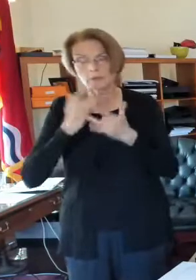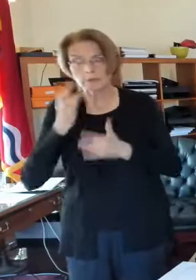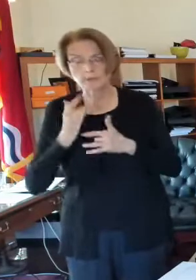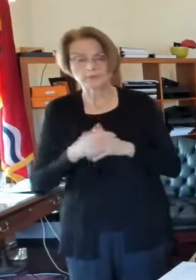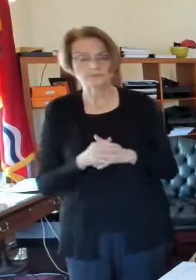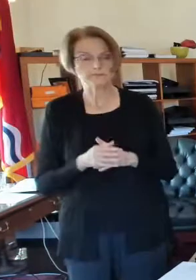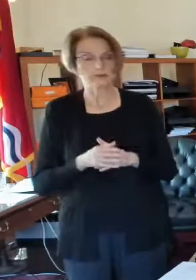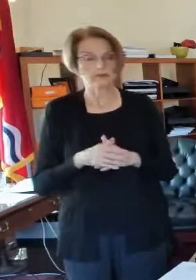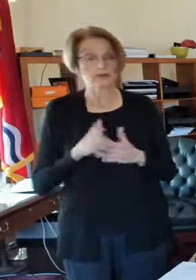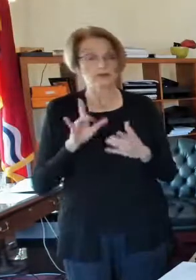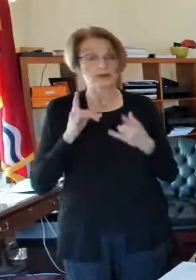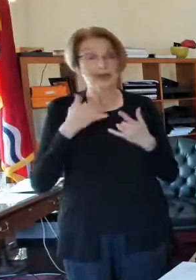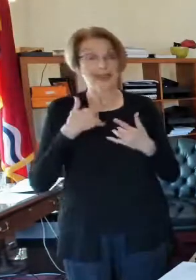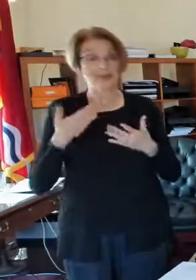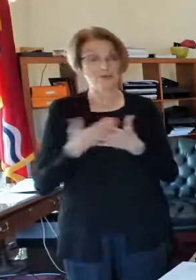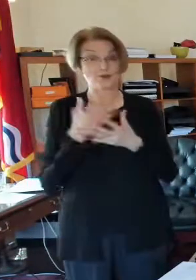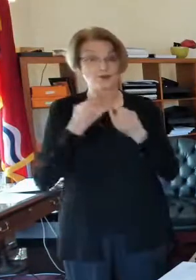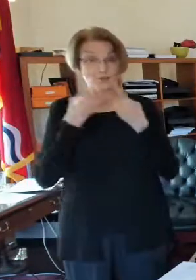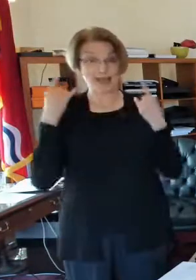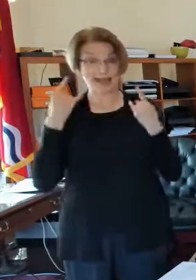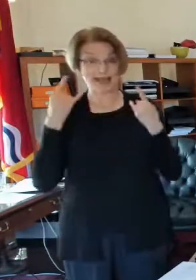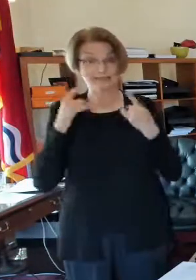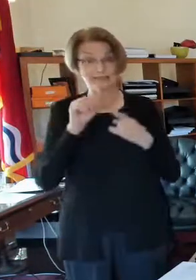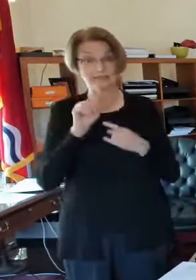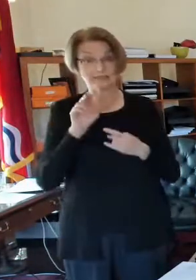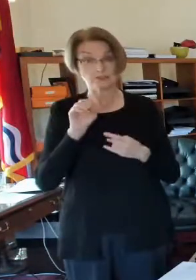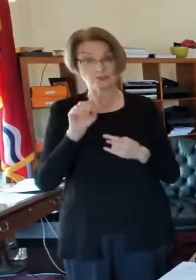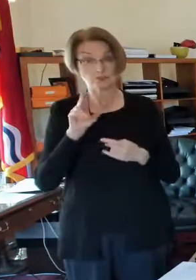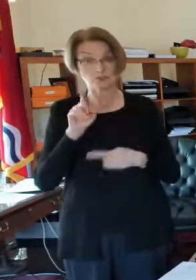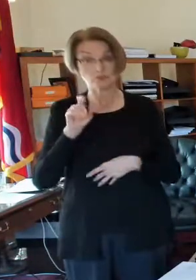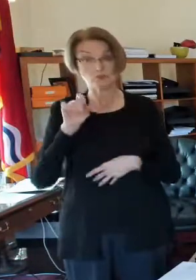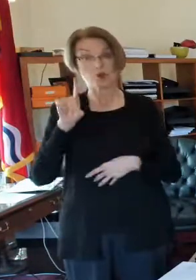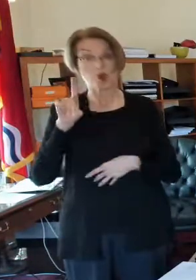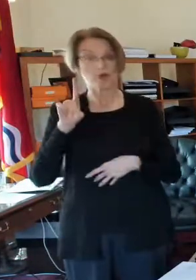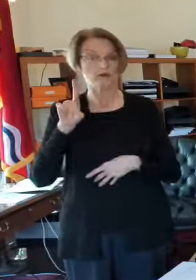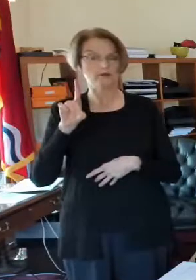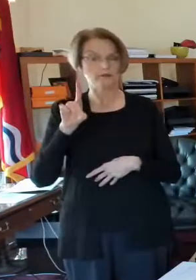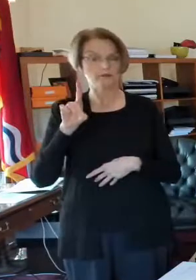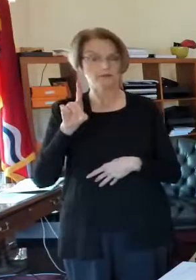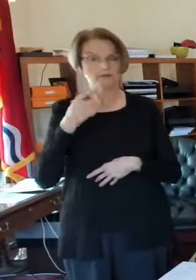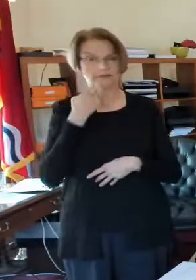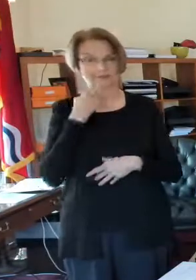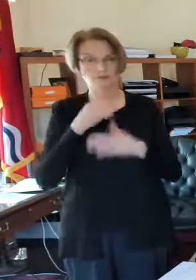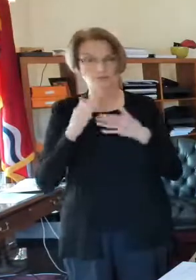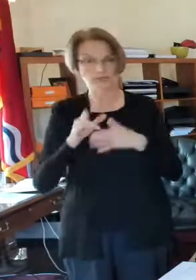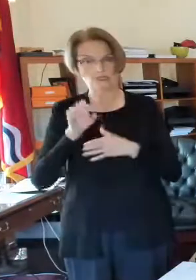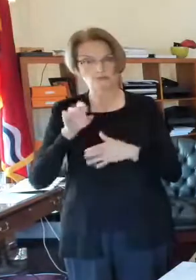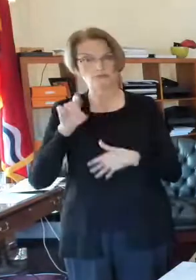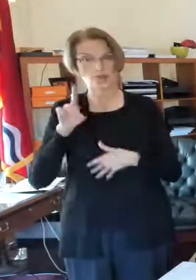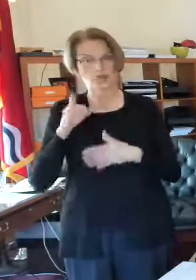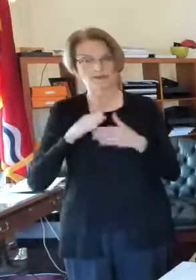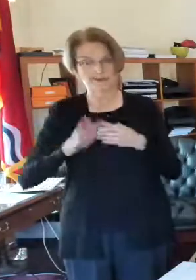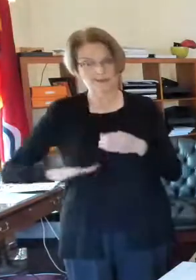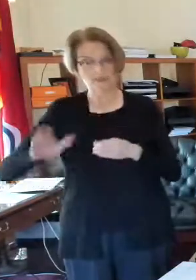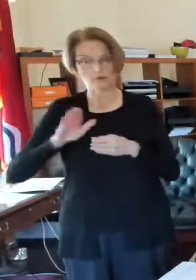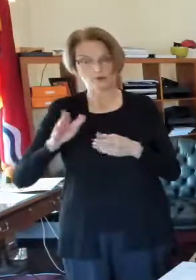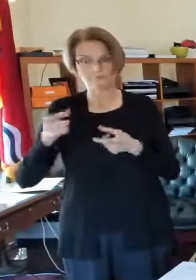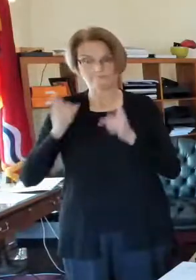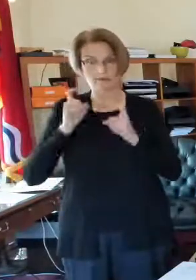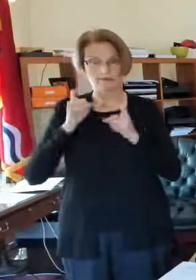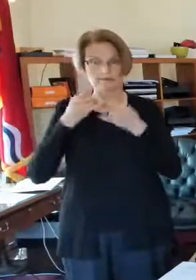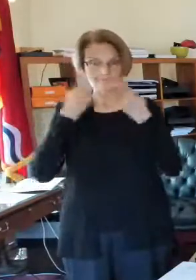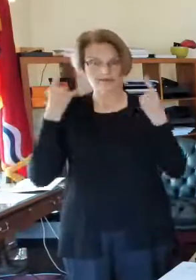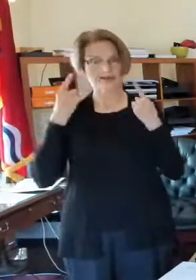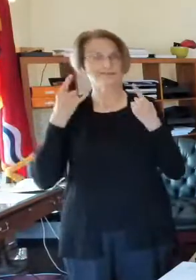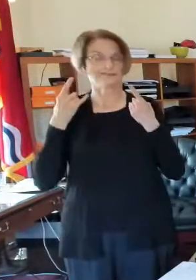have, I got a new mask from the Soulard neighborhood this past weekend. Very, very